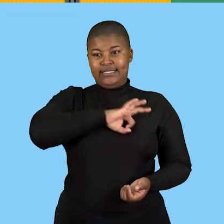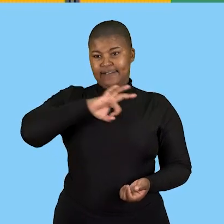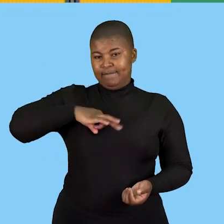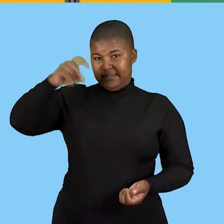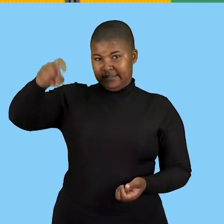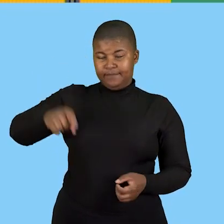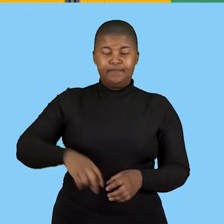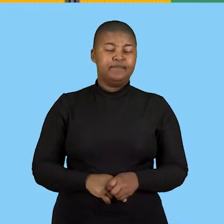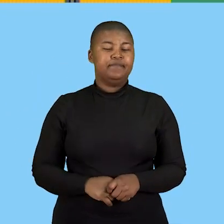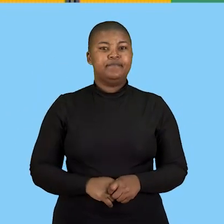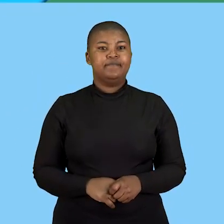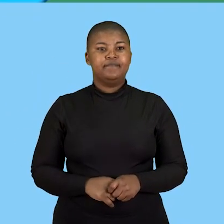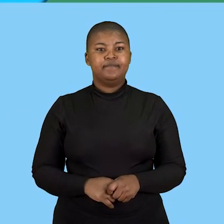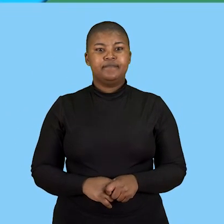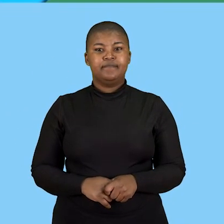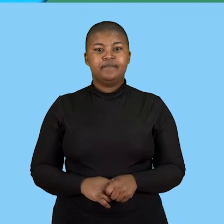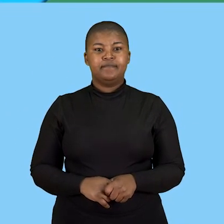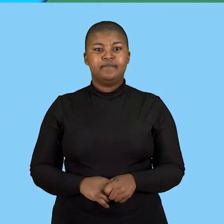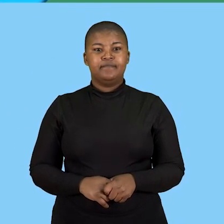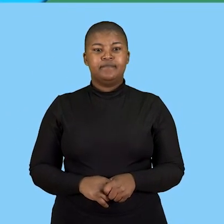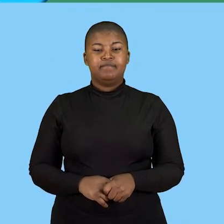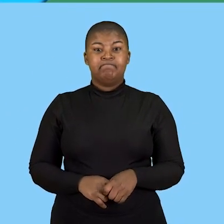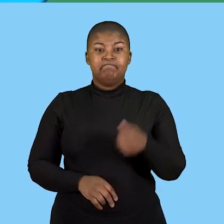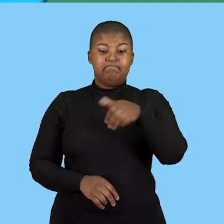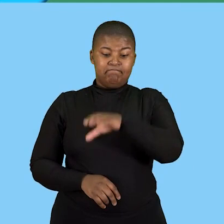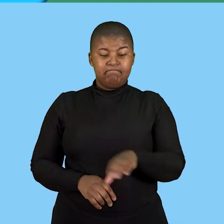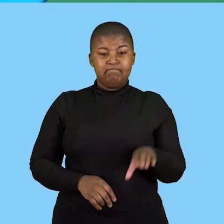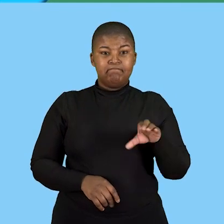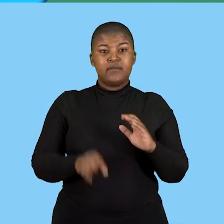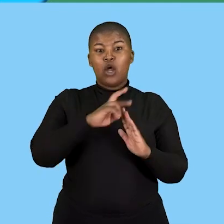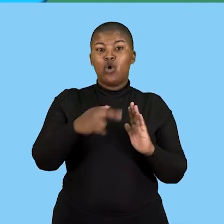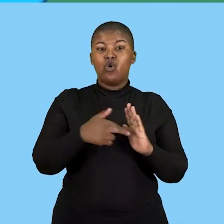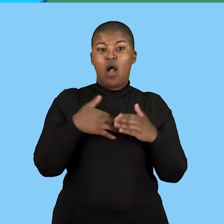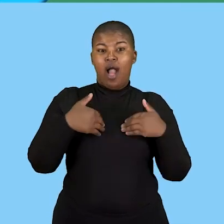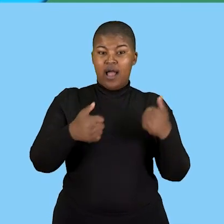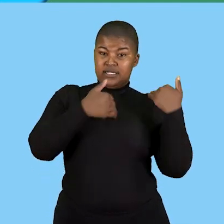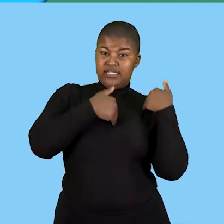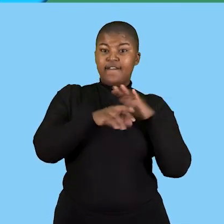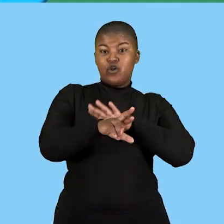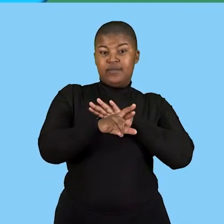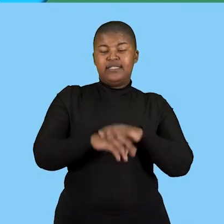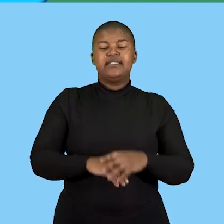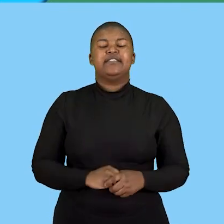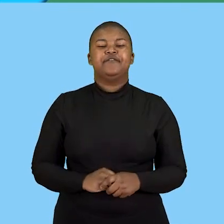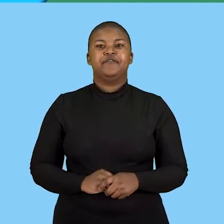employees could be aware now we move to another aspect the rules of health and safety